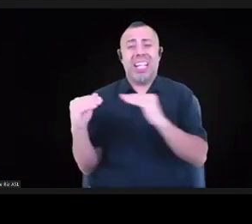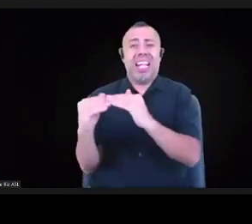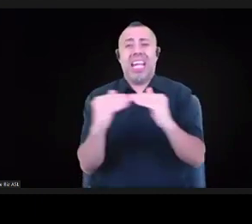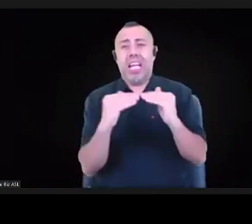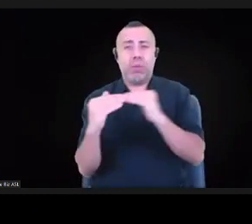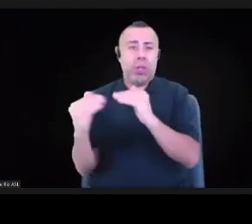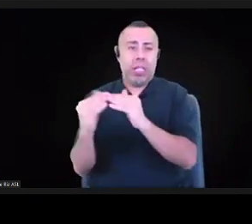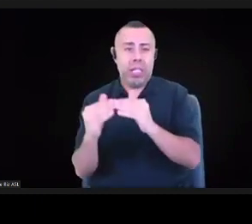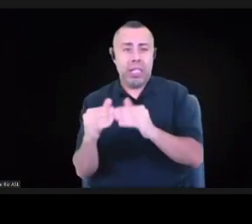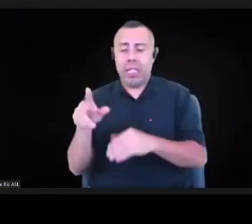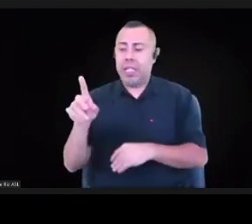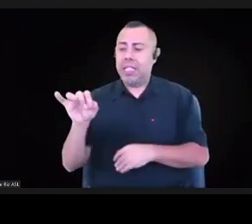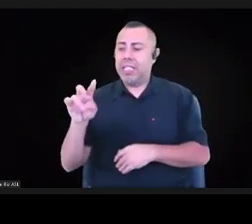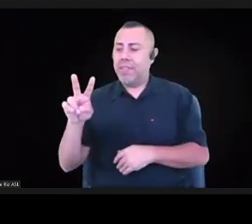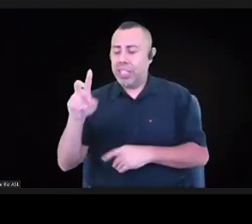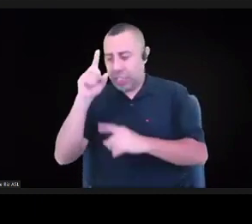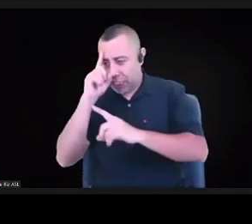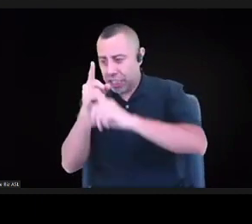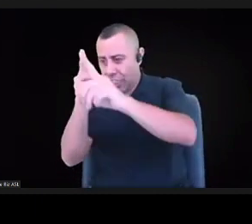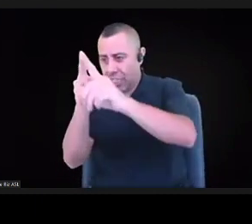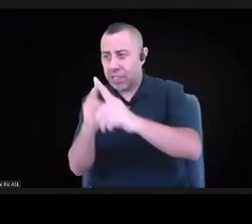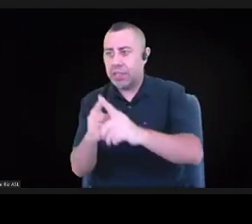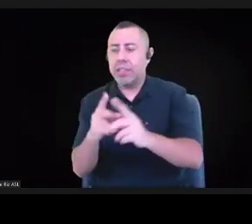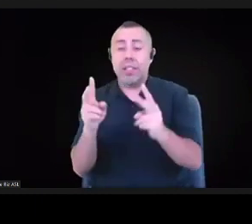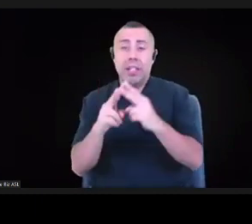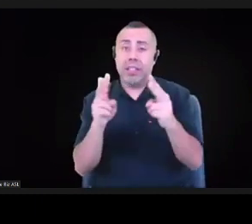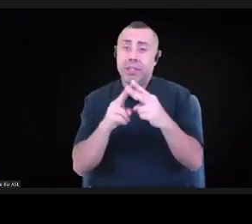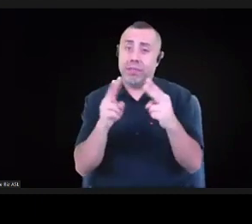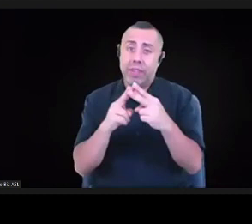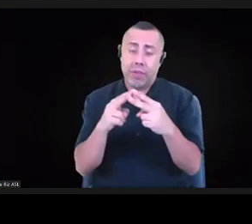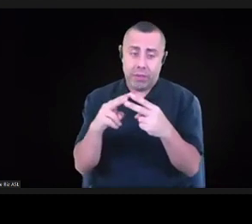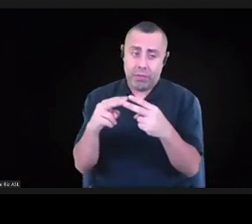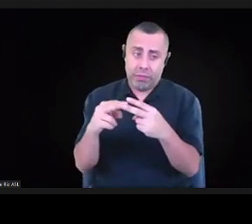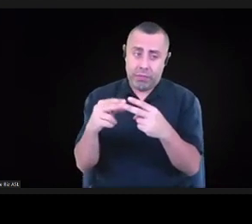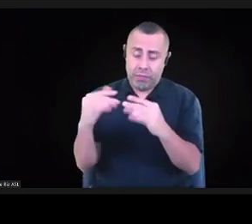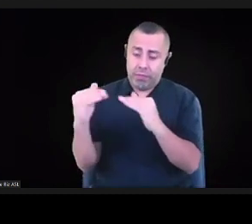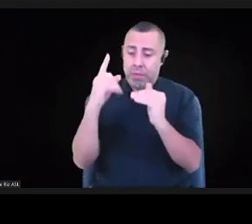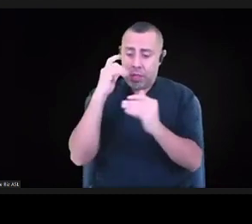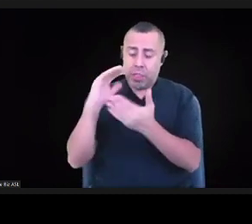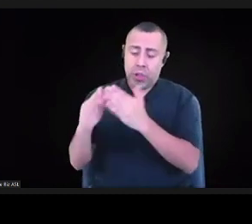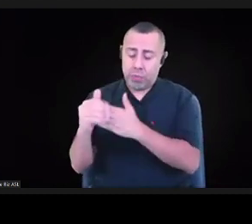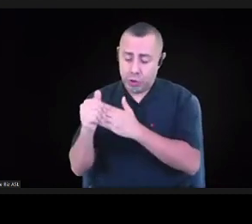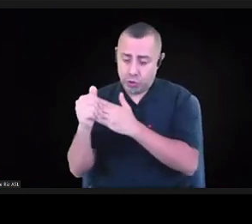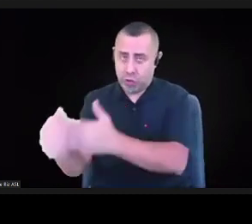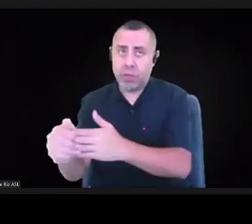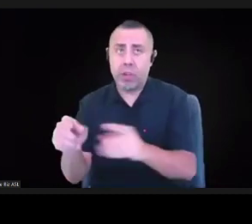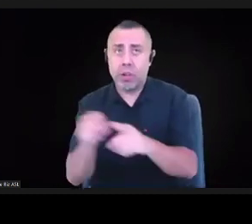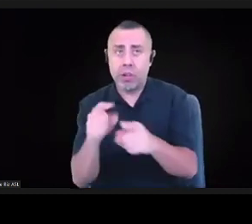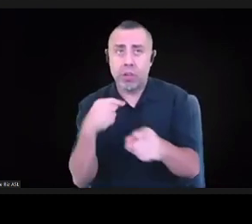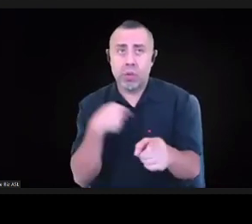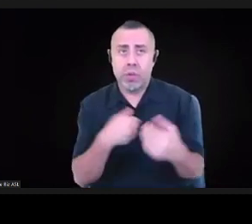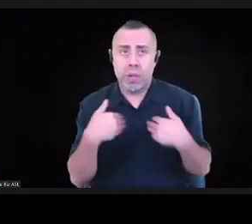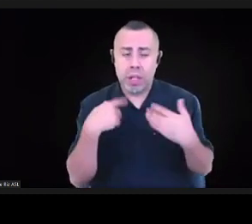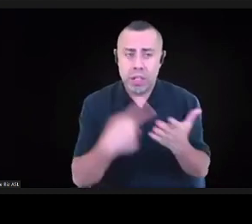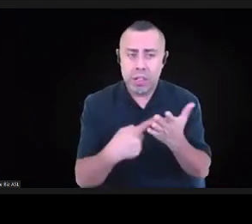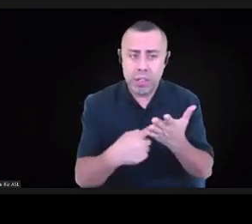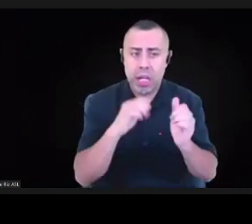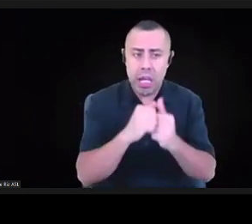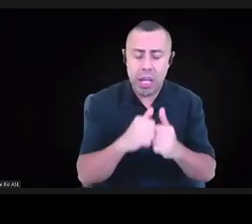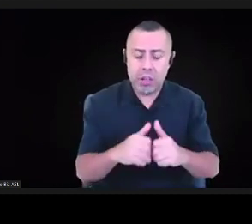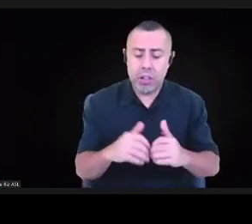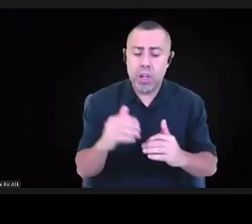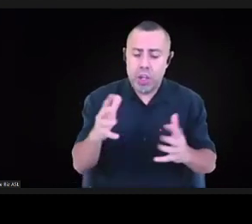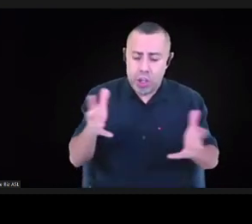-driven. We've talked about how to center cultural space and cultural spaces in the hands of community,